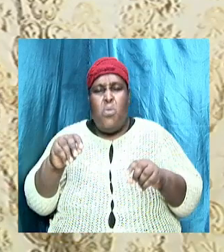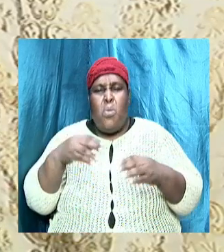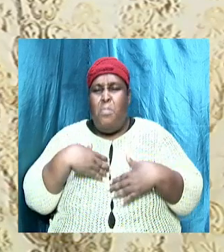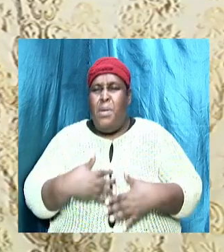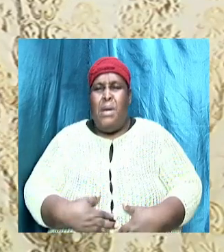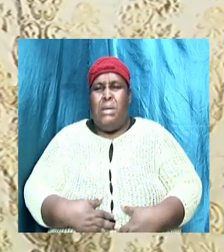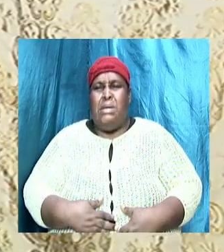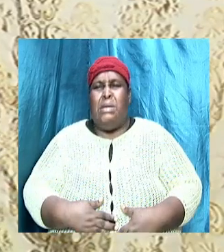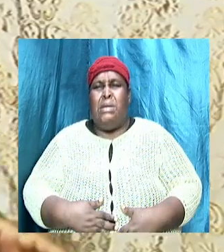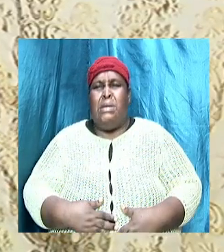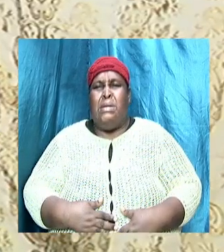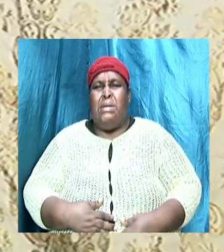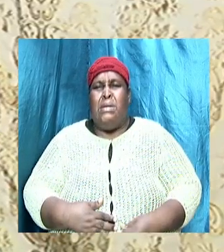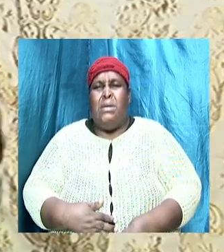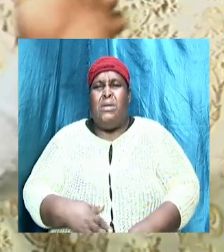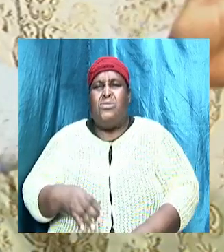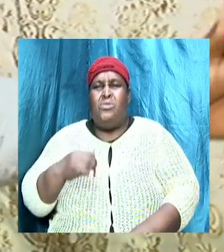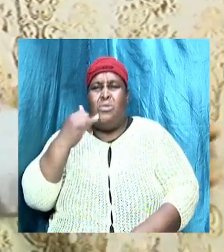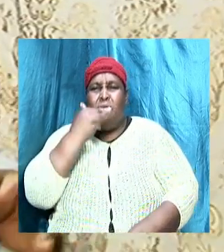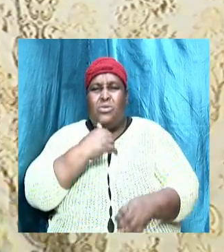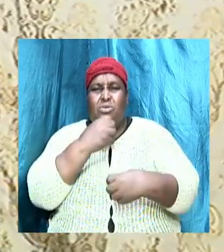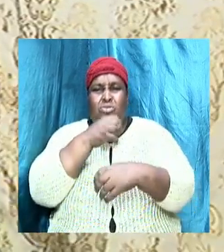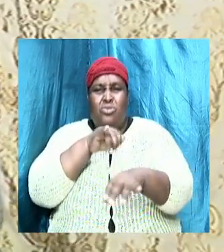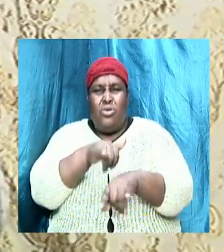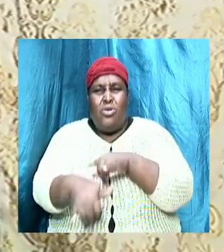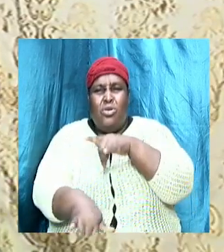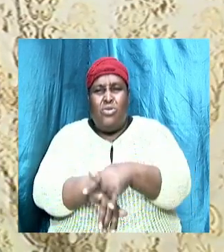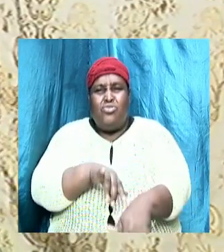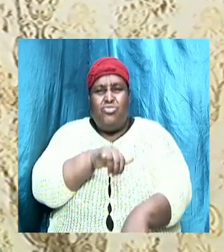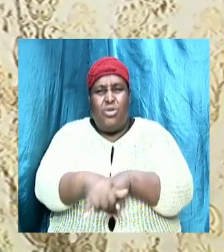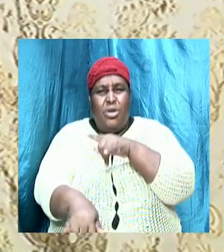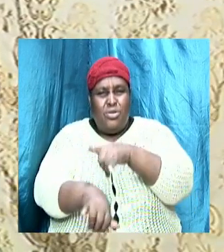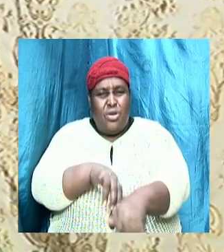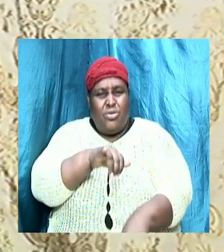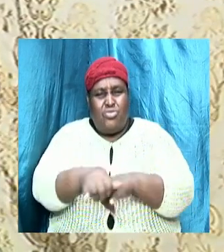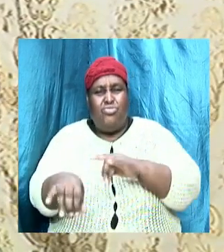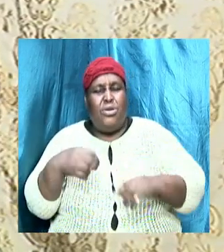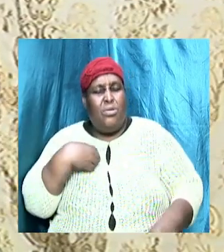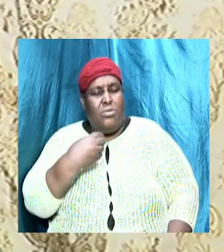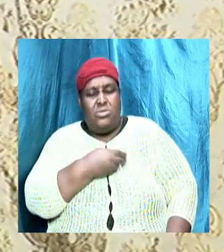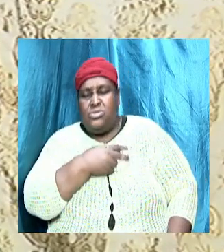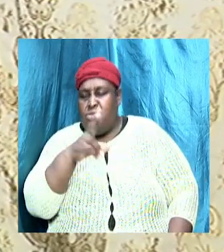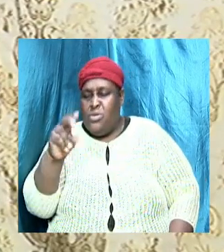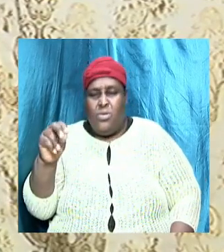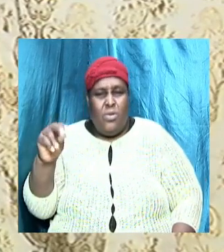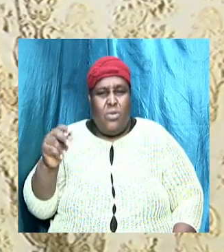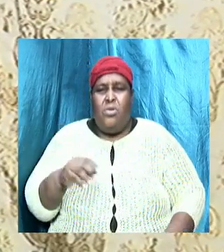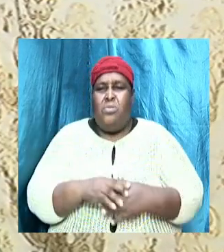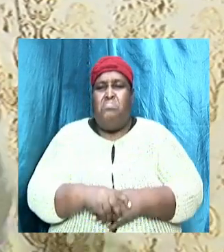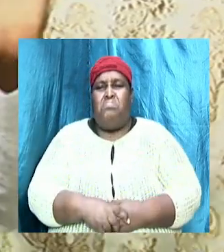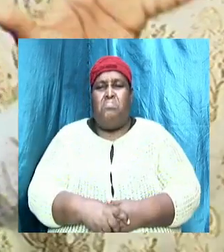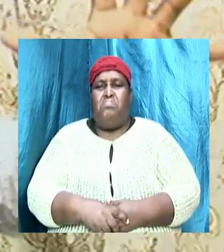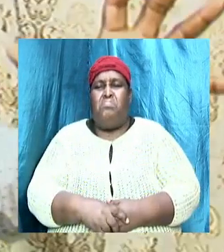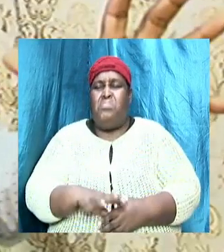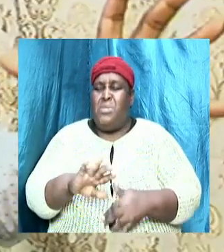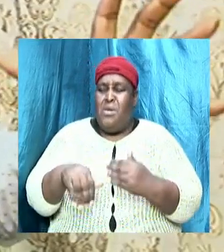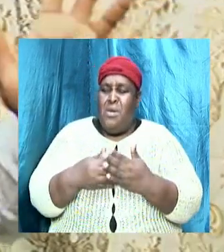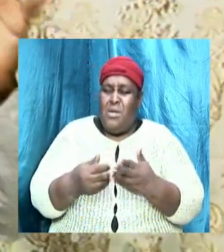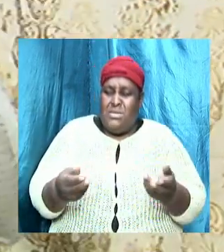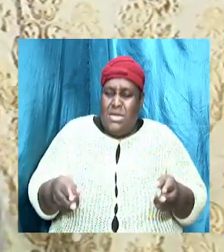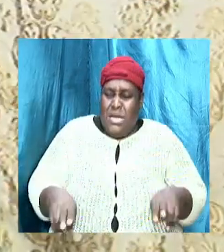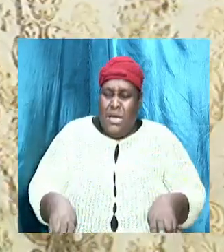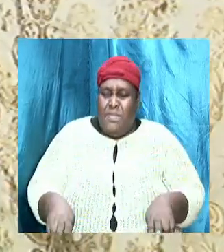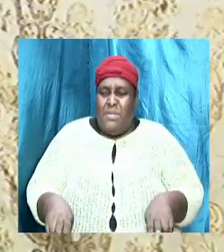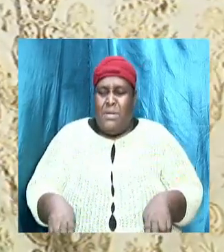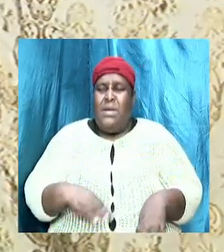hurricane, tropical storm, earthquake, things just happening. Oh Jesus, all that is happening in the